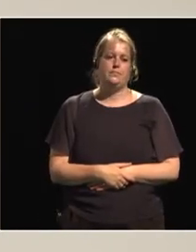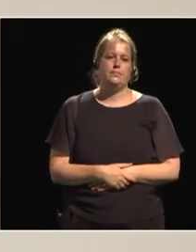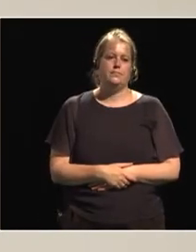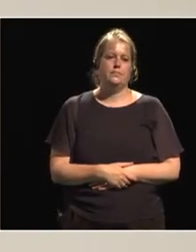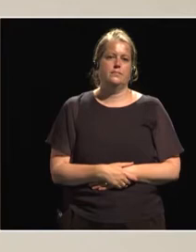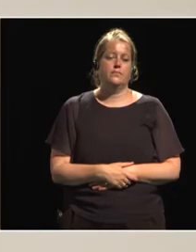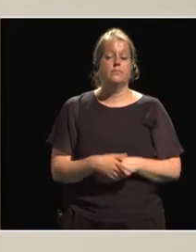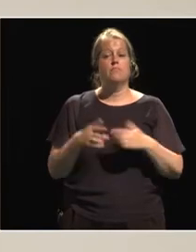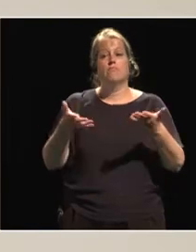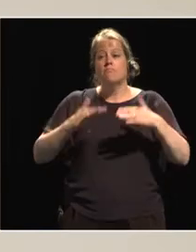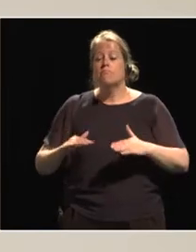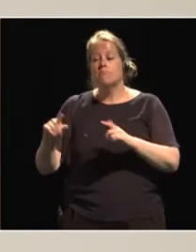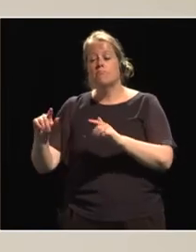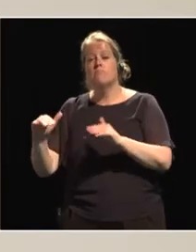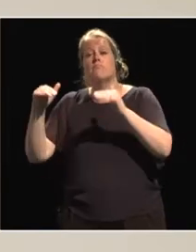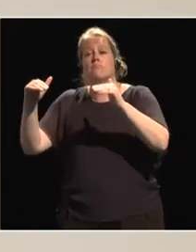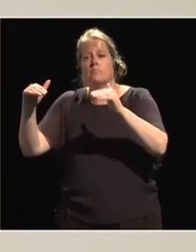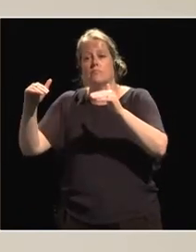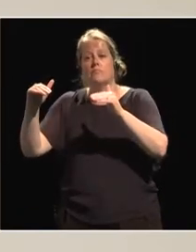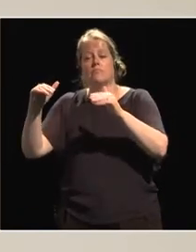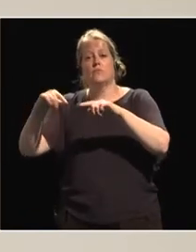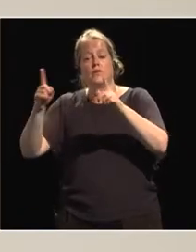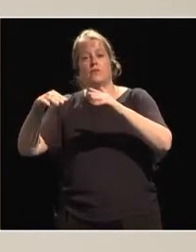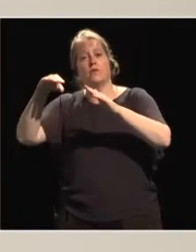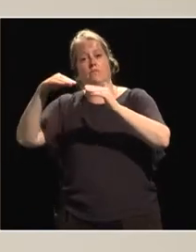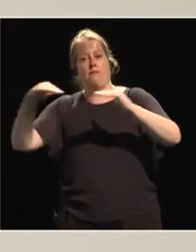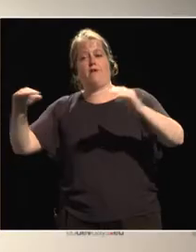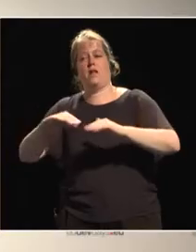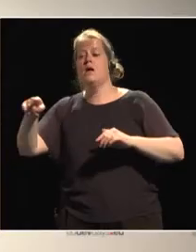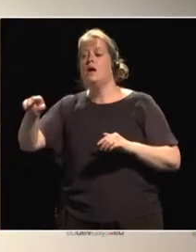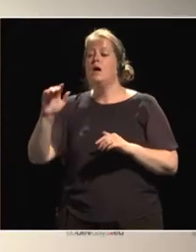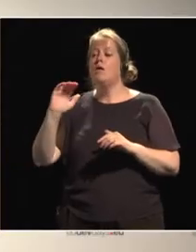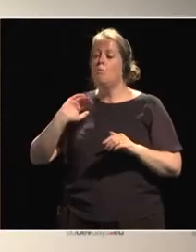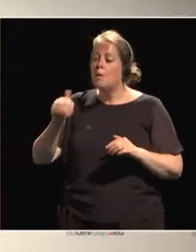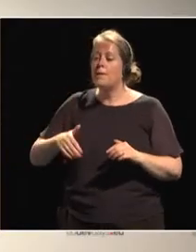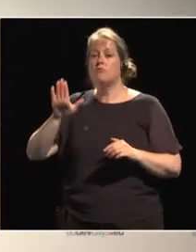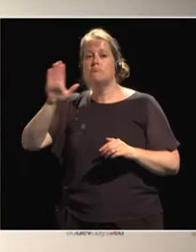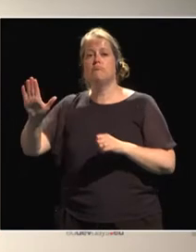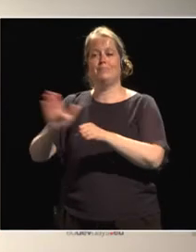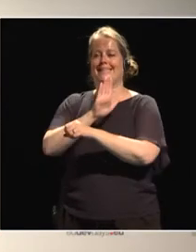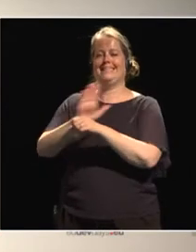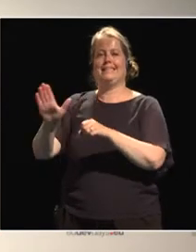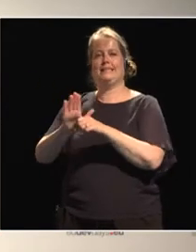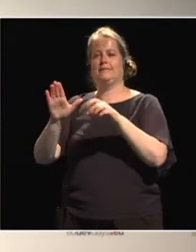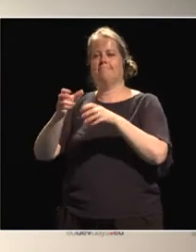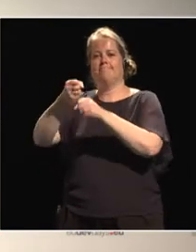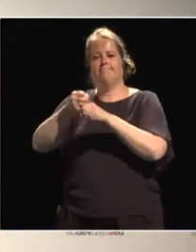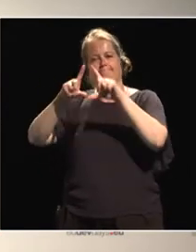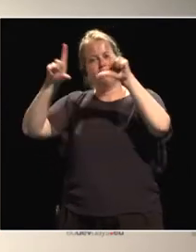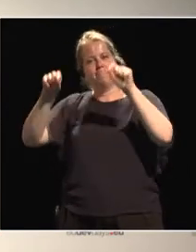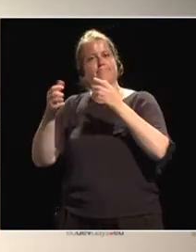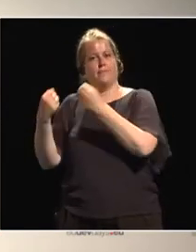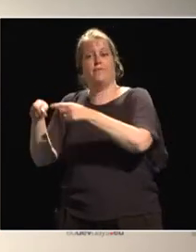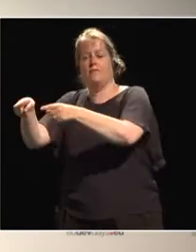Then we have women entrepreneurs. There are numerous examples, many examples of